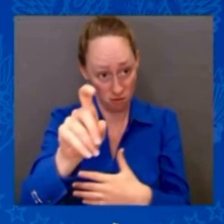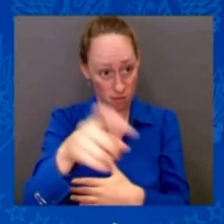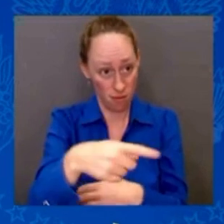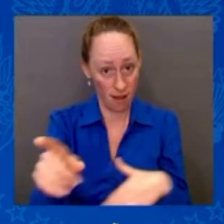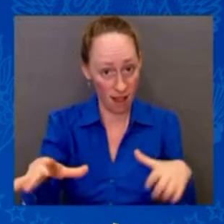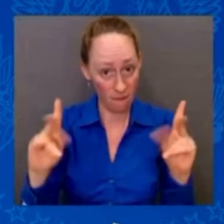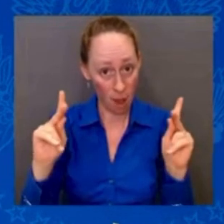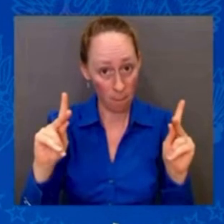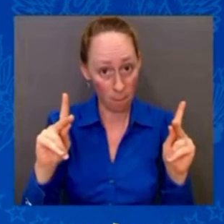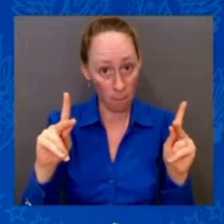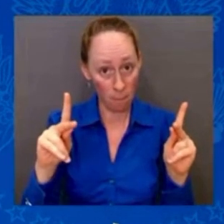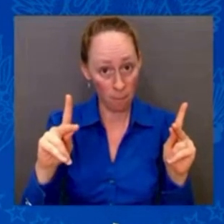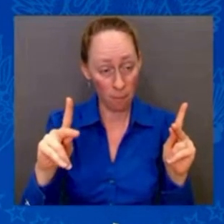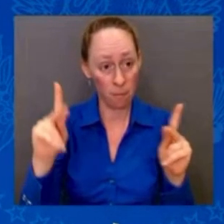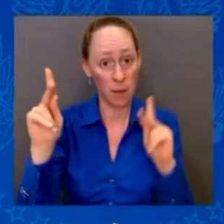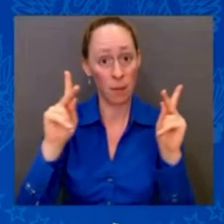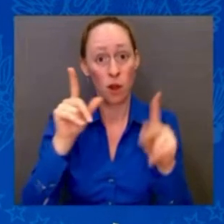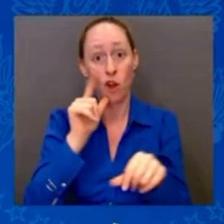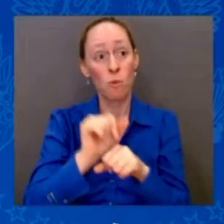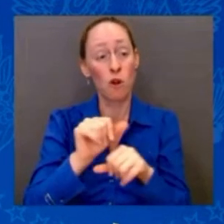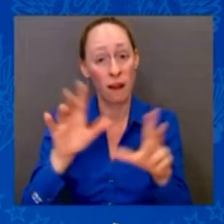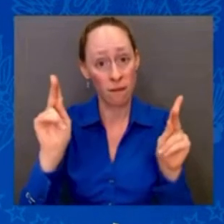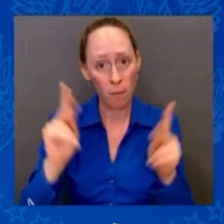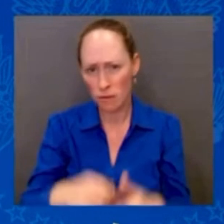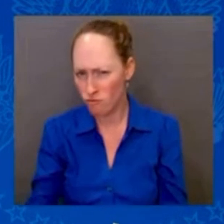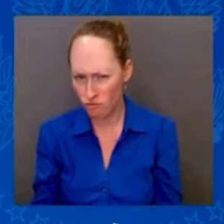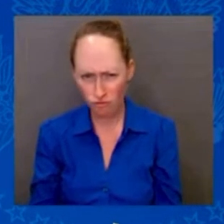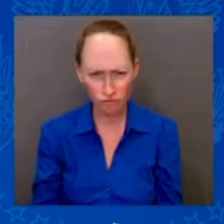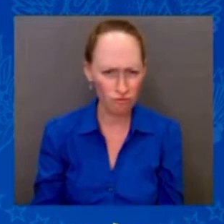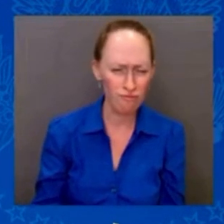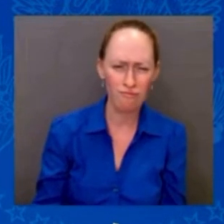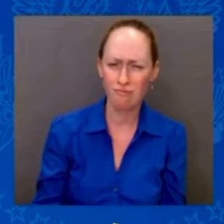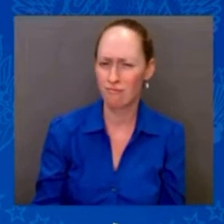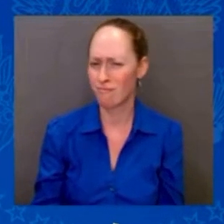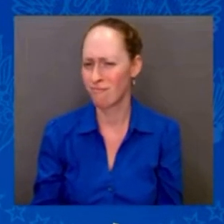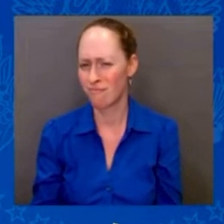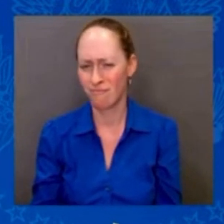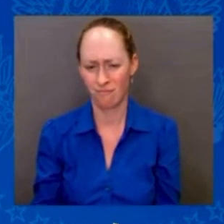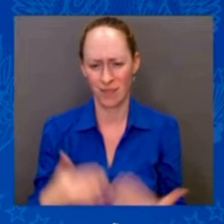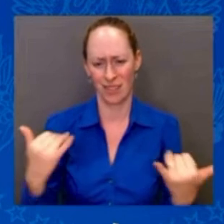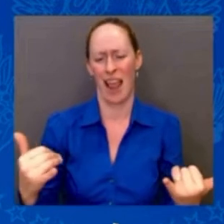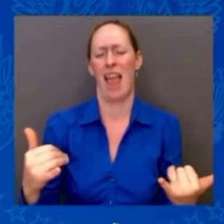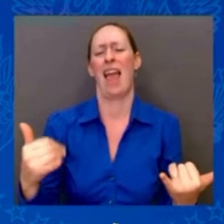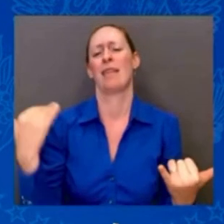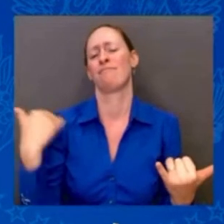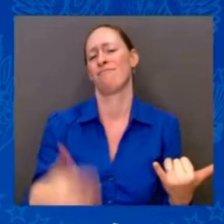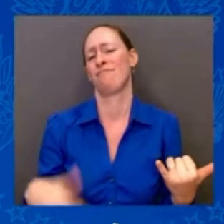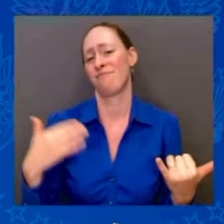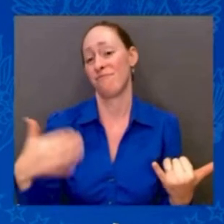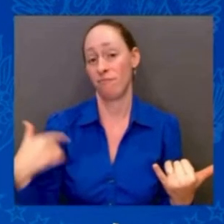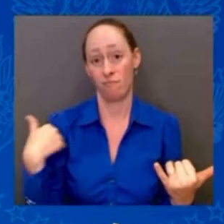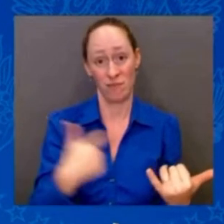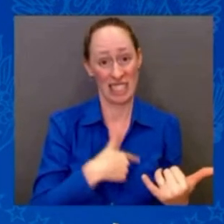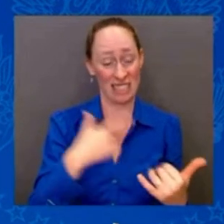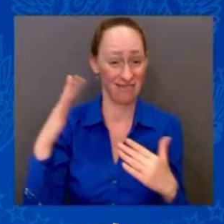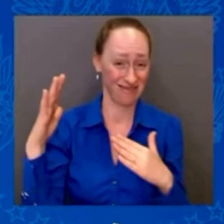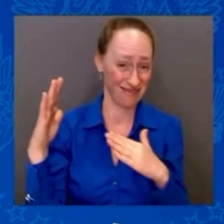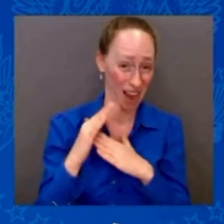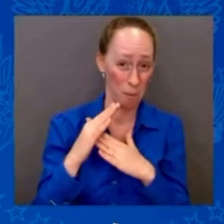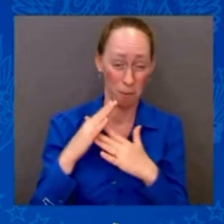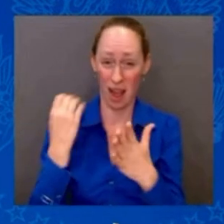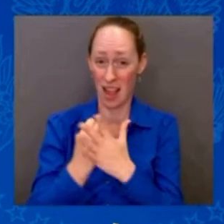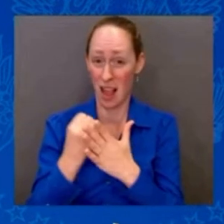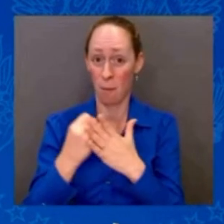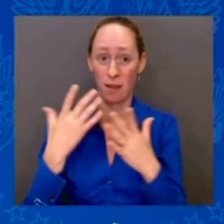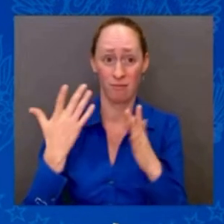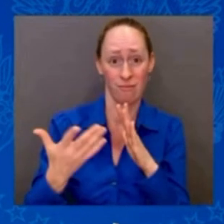economy in the world. Let me say that again. Today, the United States has the strongest economy in the world, the lowest inflation rate among